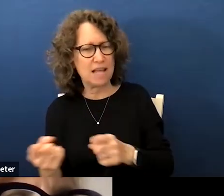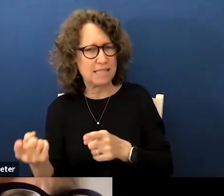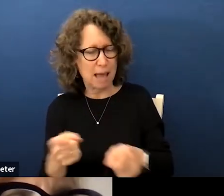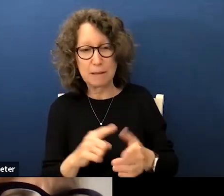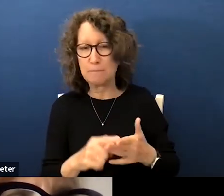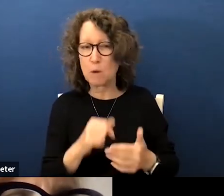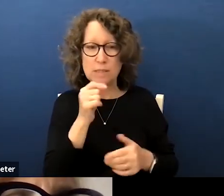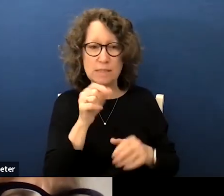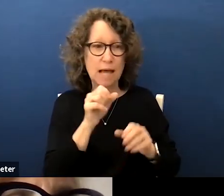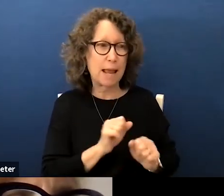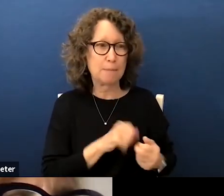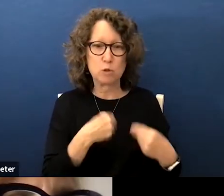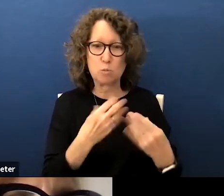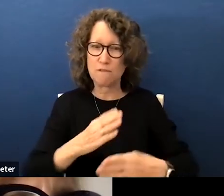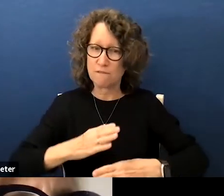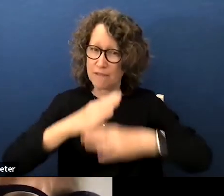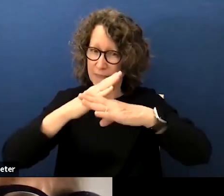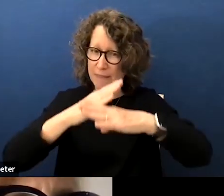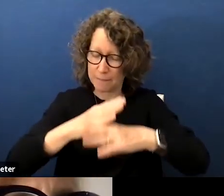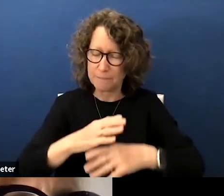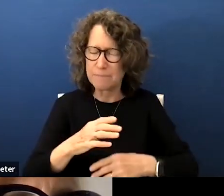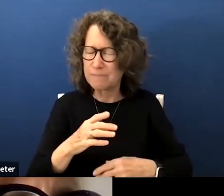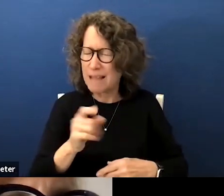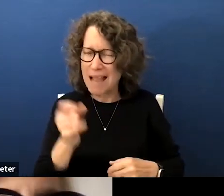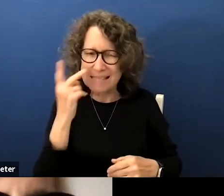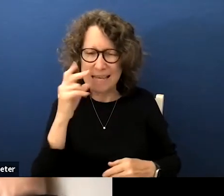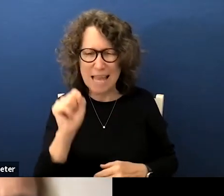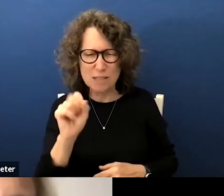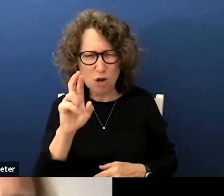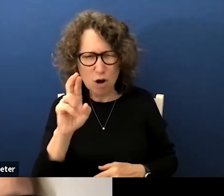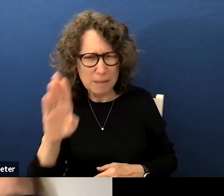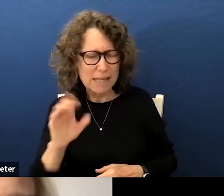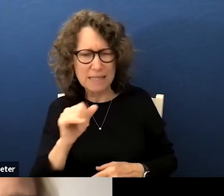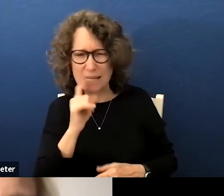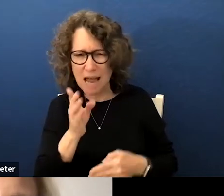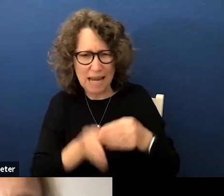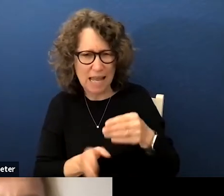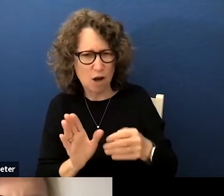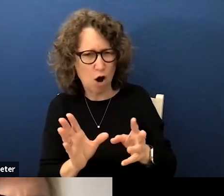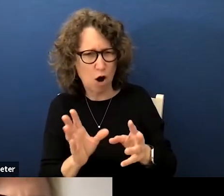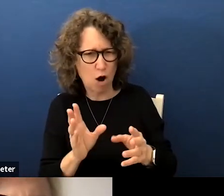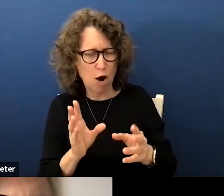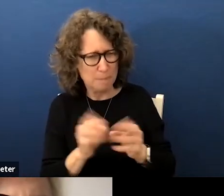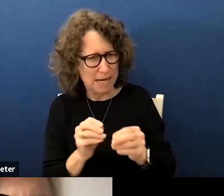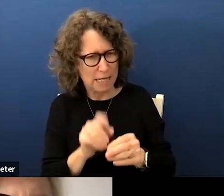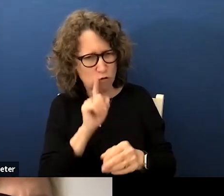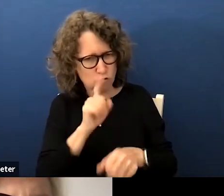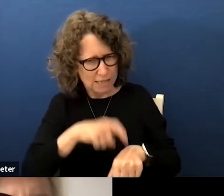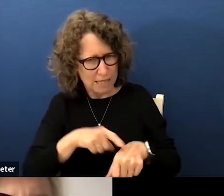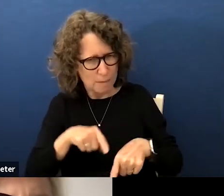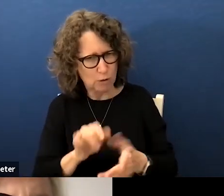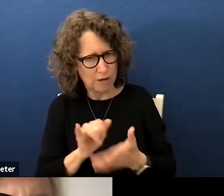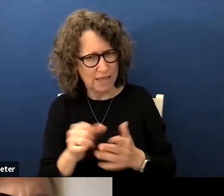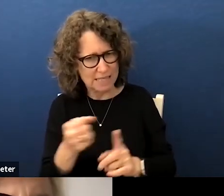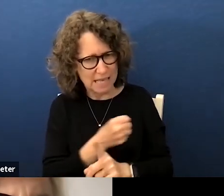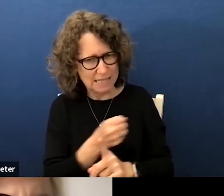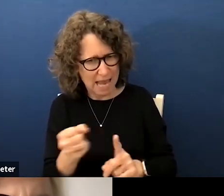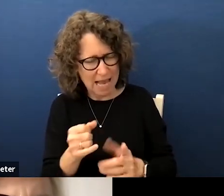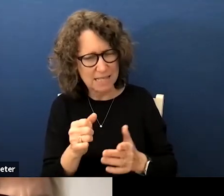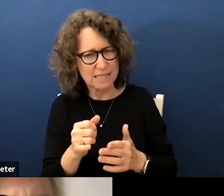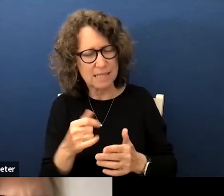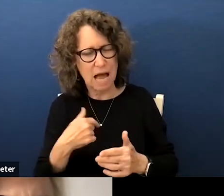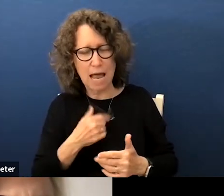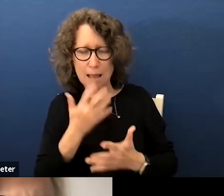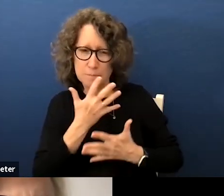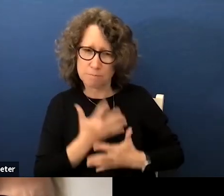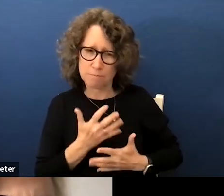but was not able to prevent them i see that the srd did not intervene in real time either during these attacks again i am